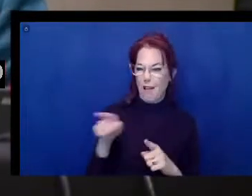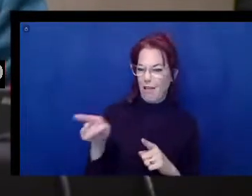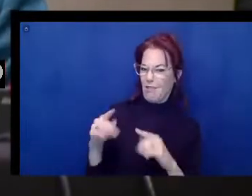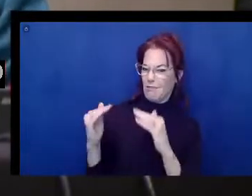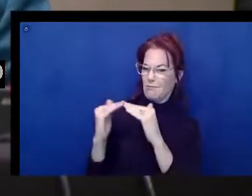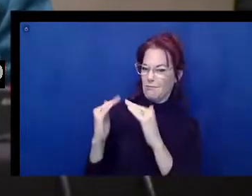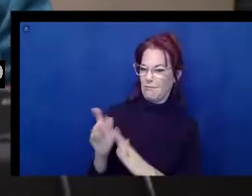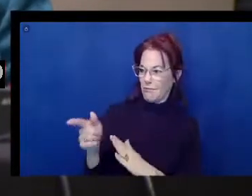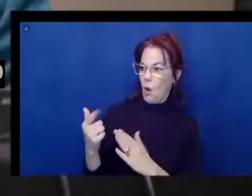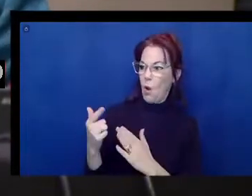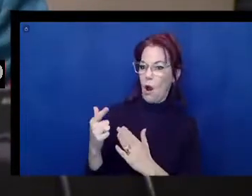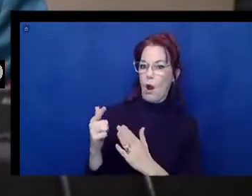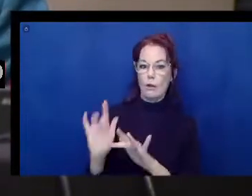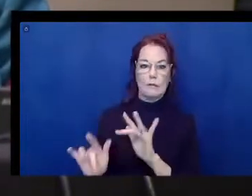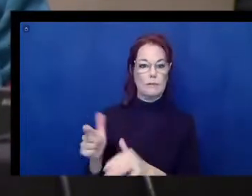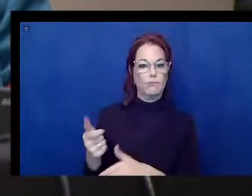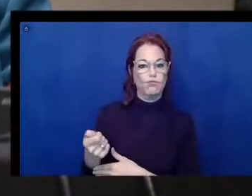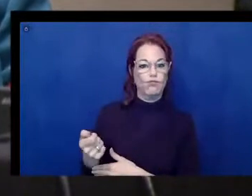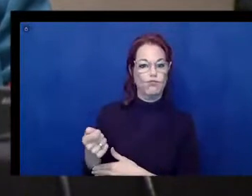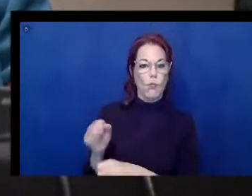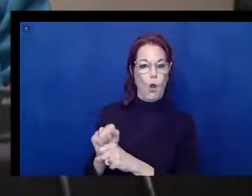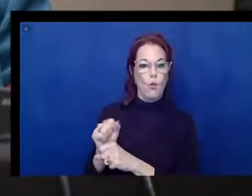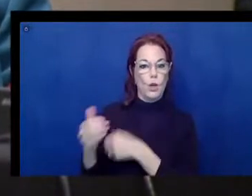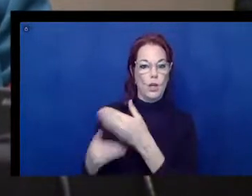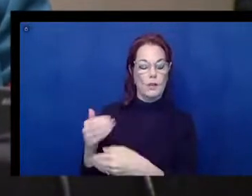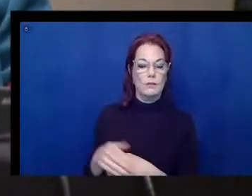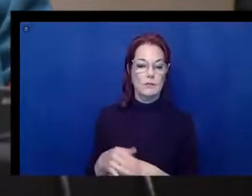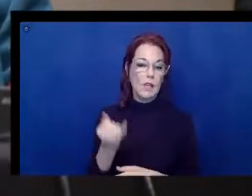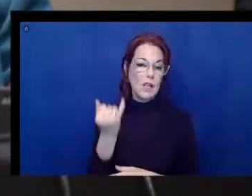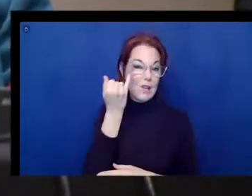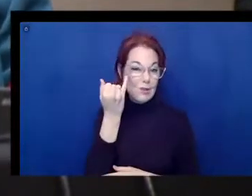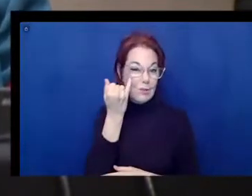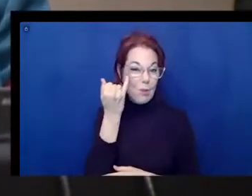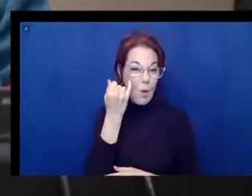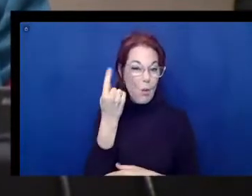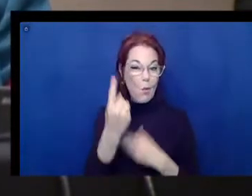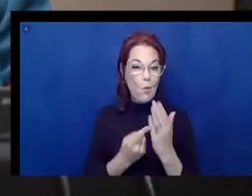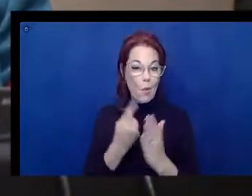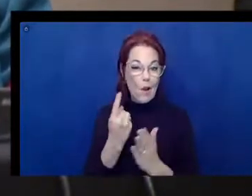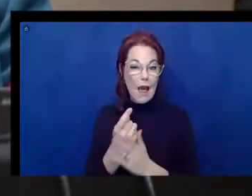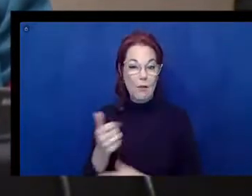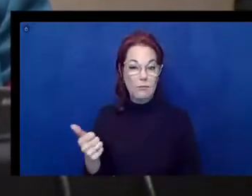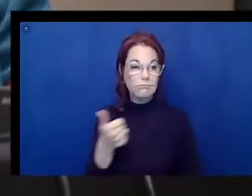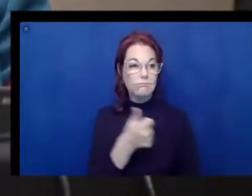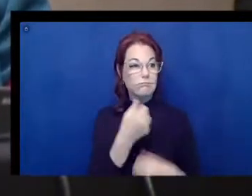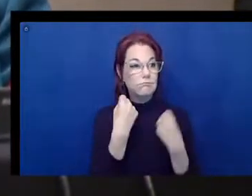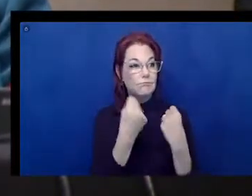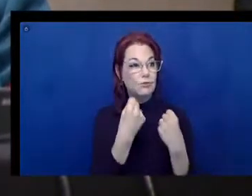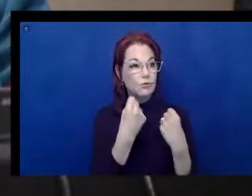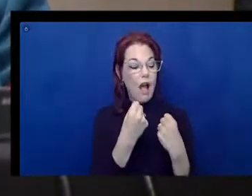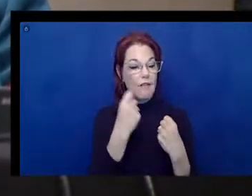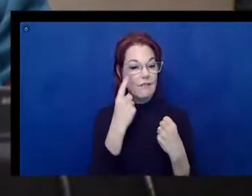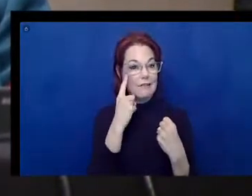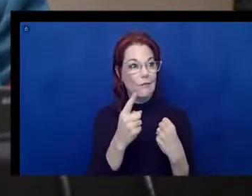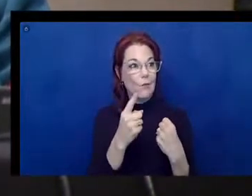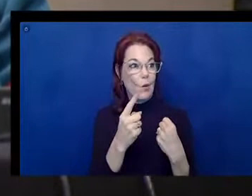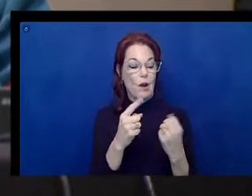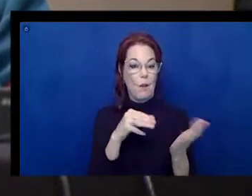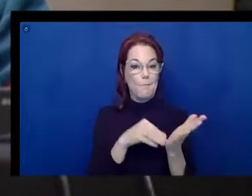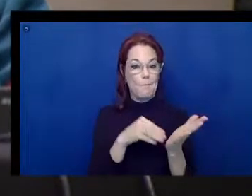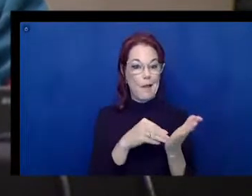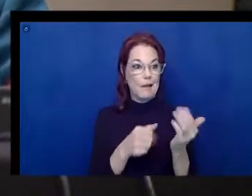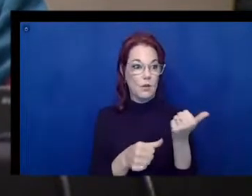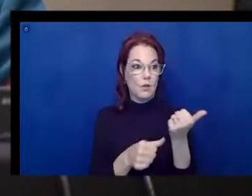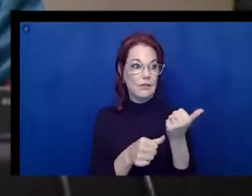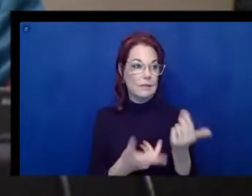an hour or more to get to a medical office and waiting for in-person assistance while everyone else sees a doctor through telehealth from their